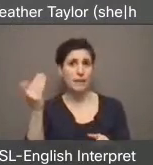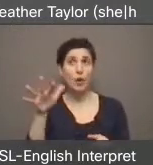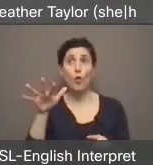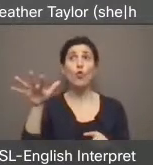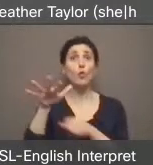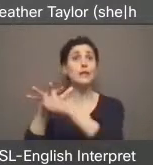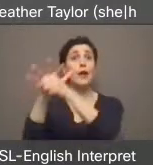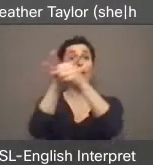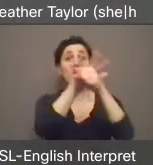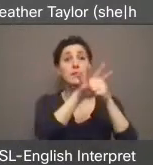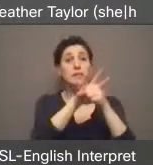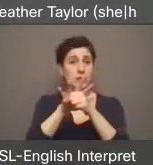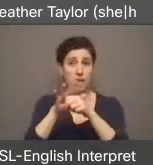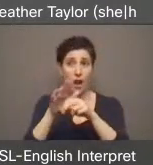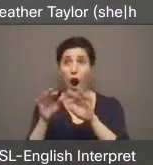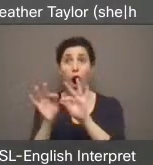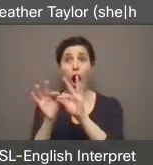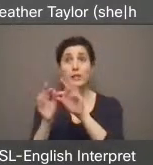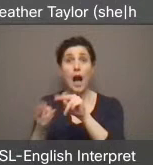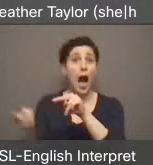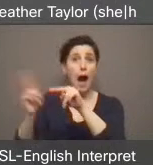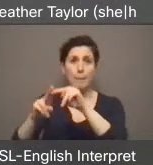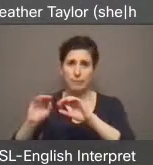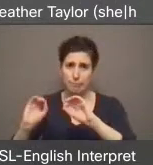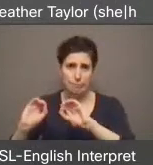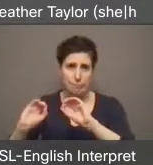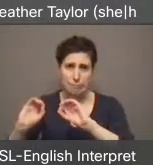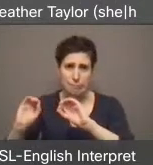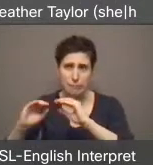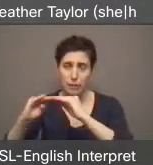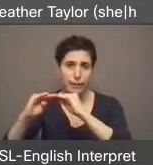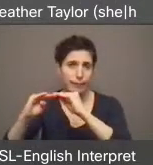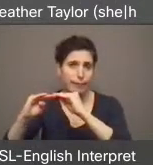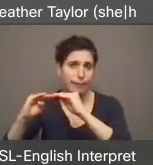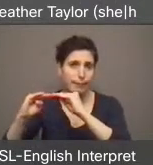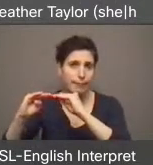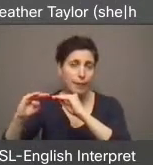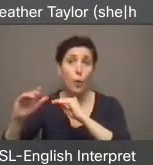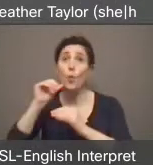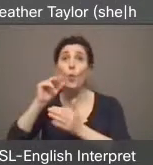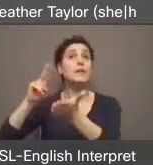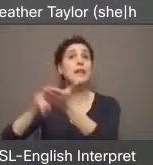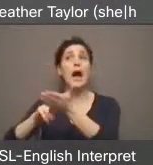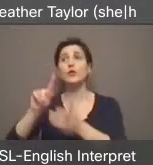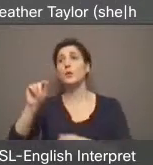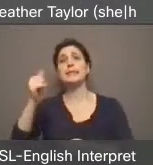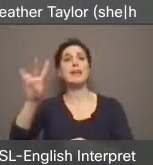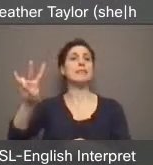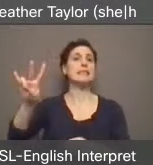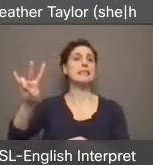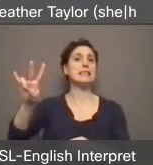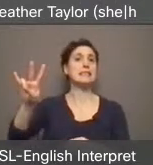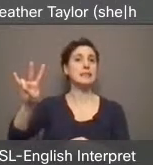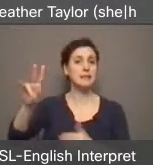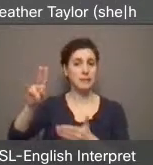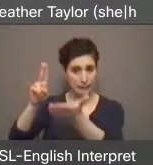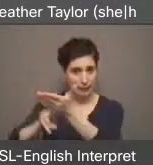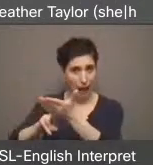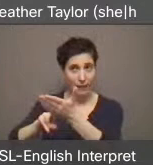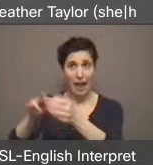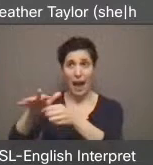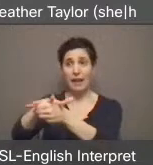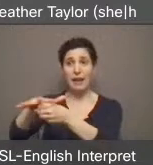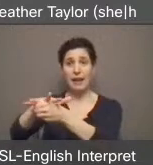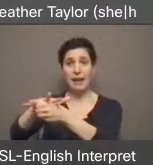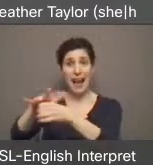in the prices of those industrial units, right? Anybody that signed a lease in 17 that's coming due today will have their rent doubled.